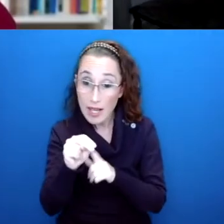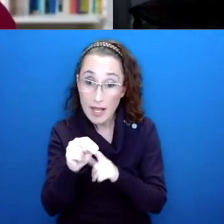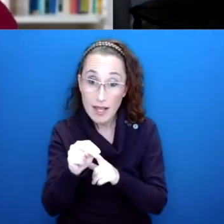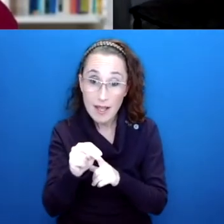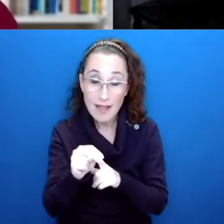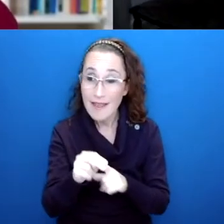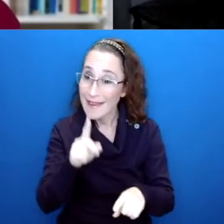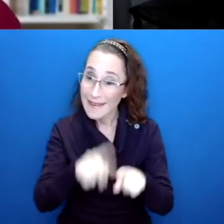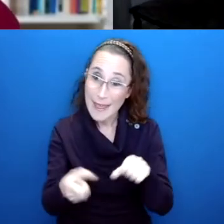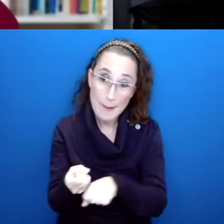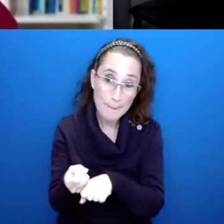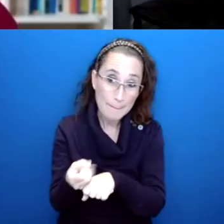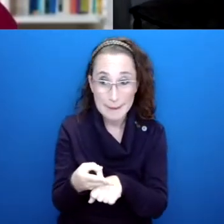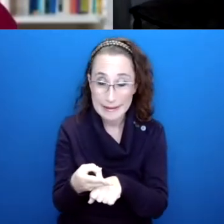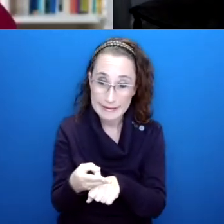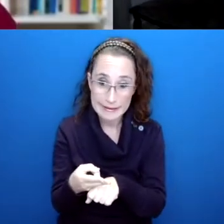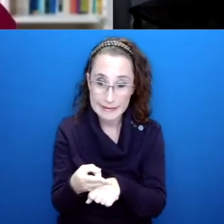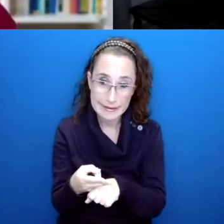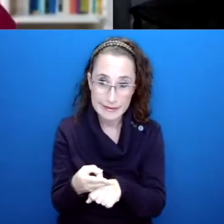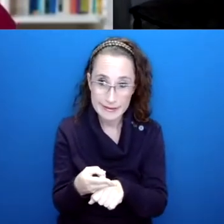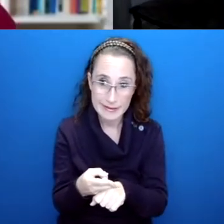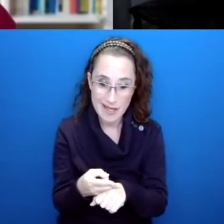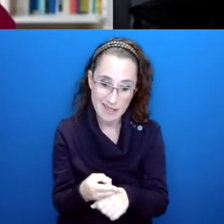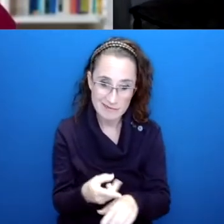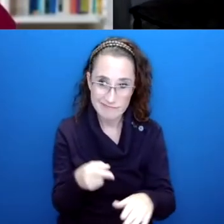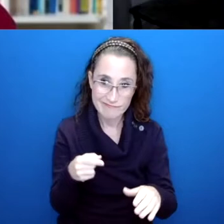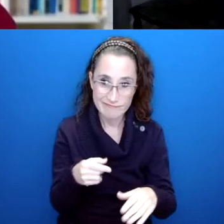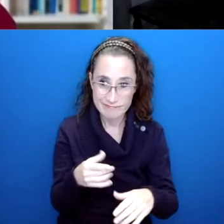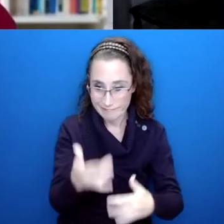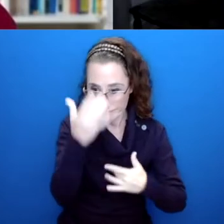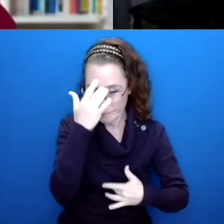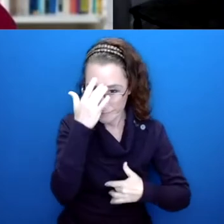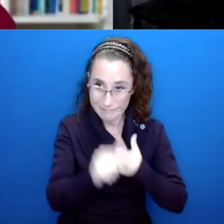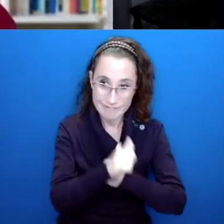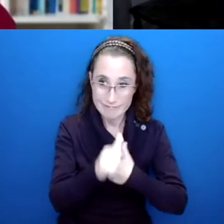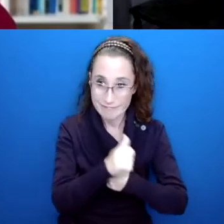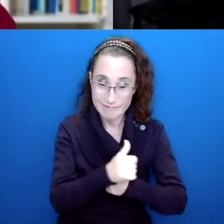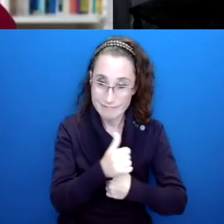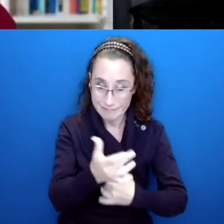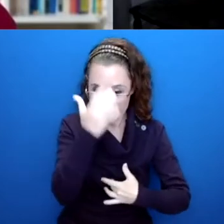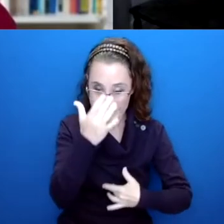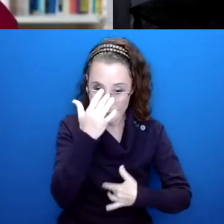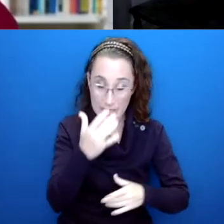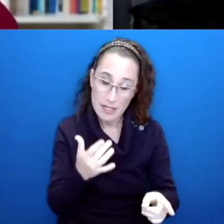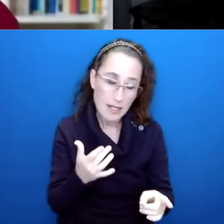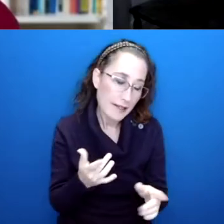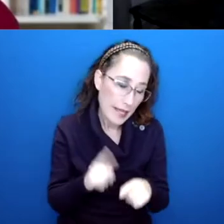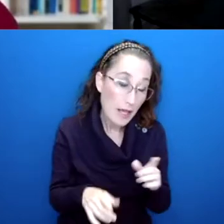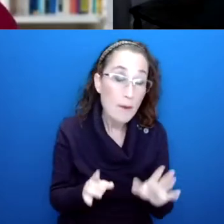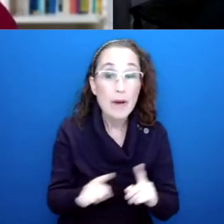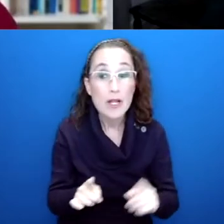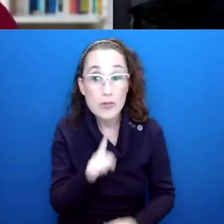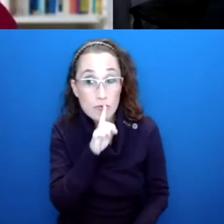a deadly virus, you make a really compelling case that that true fun,